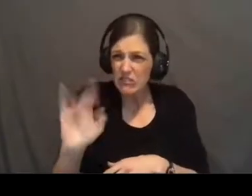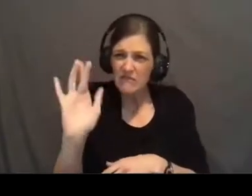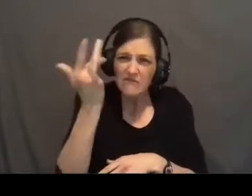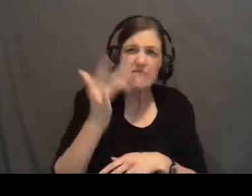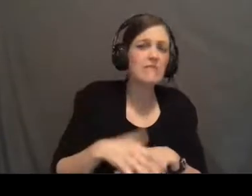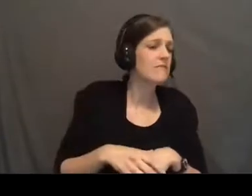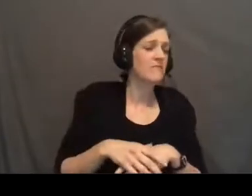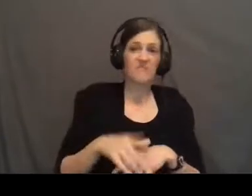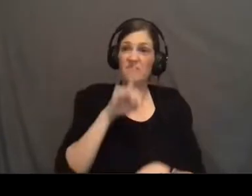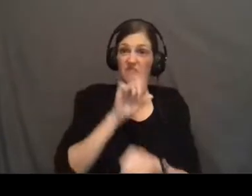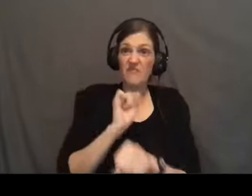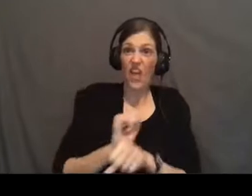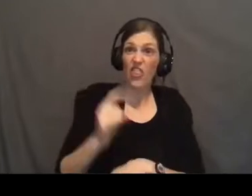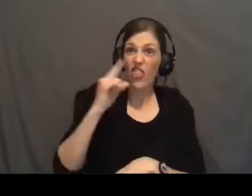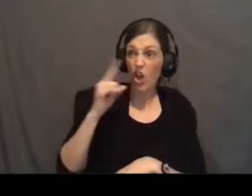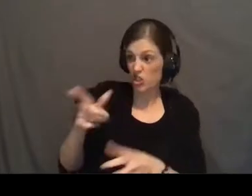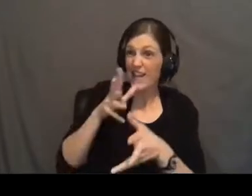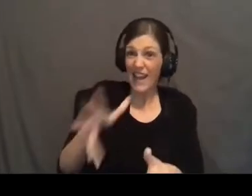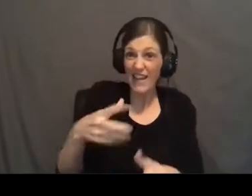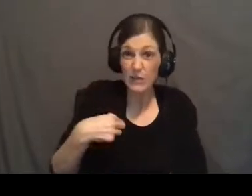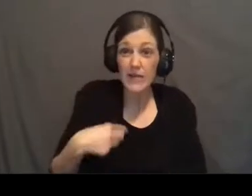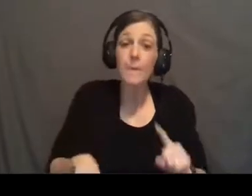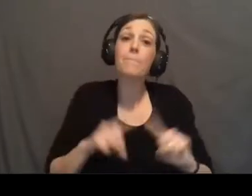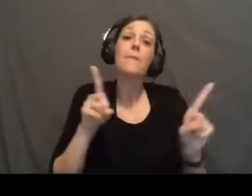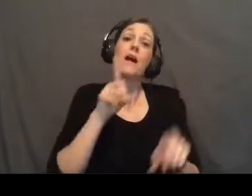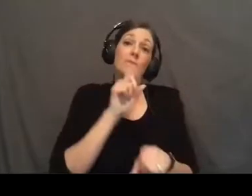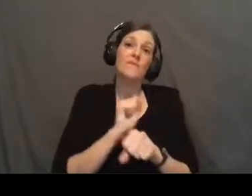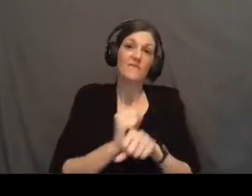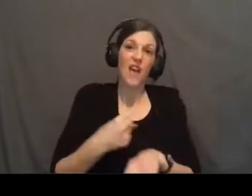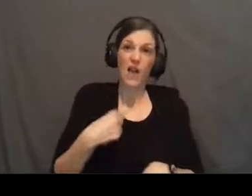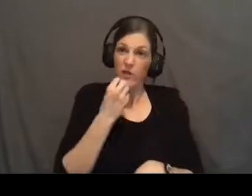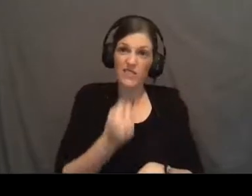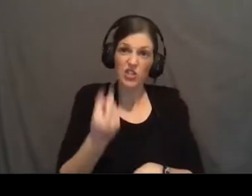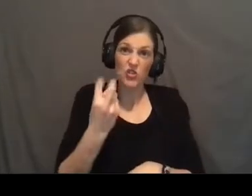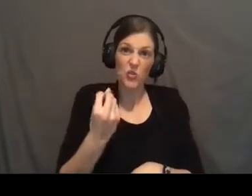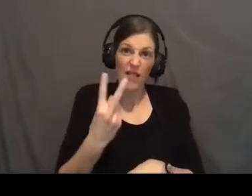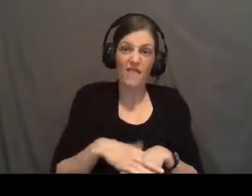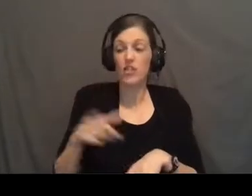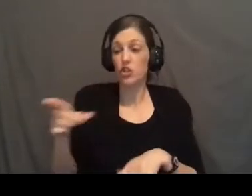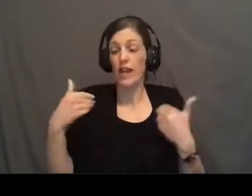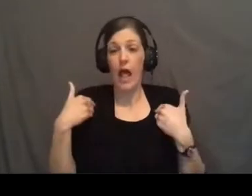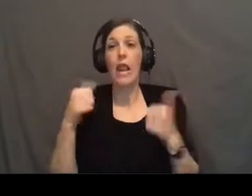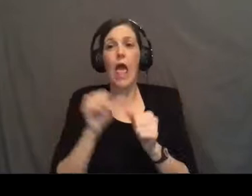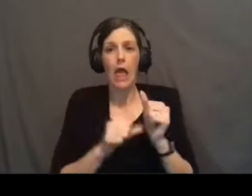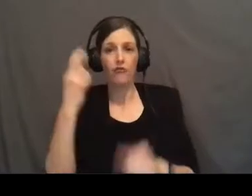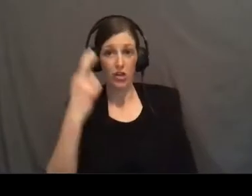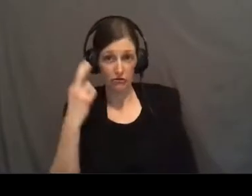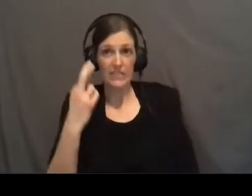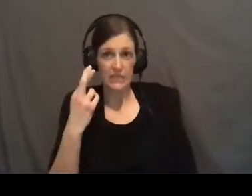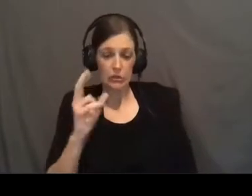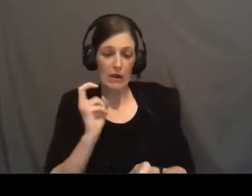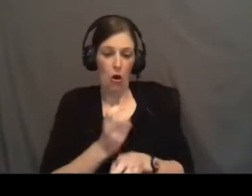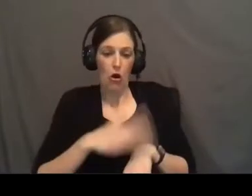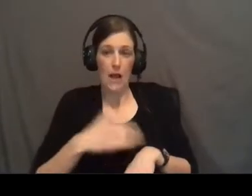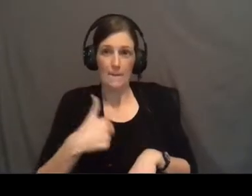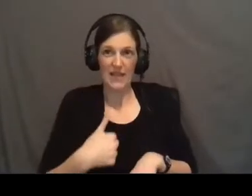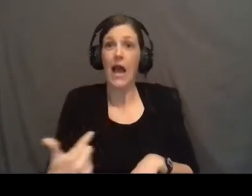I legitimately thought she hated me, but the reality is I was 12 years old at that time, and she had every reason to be hard on me